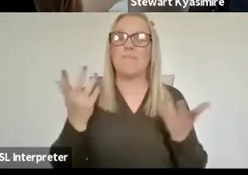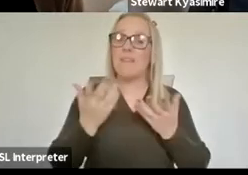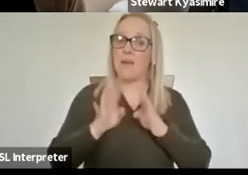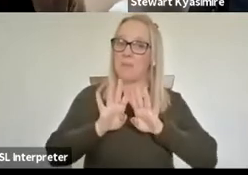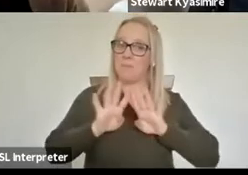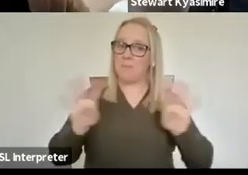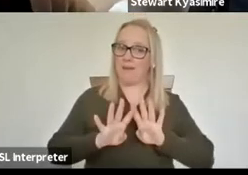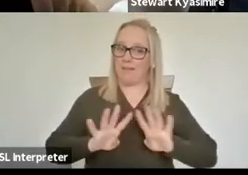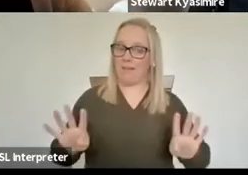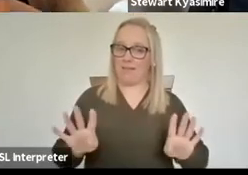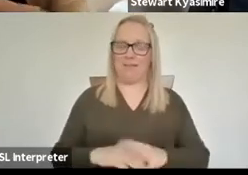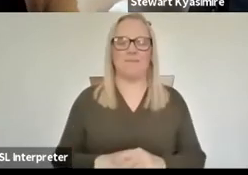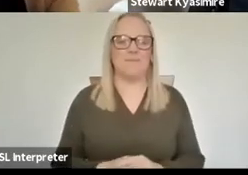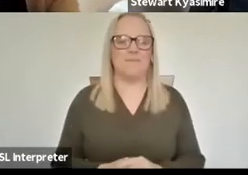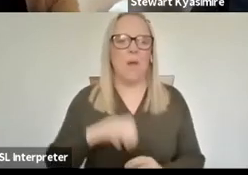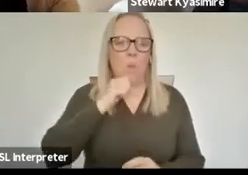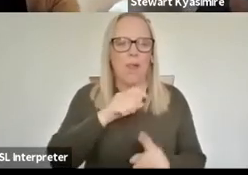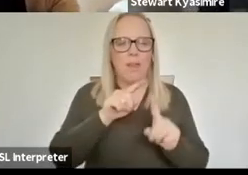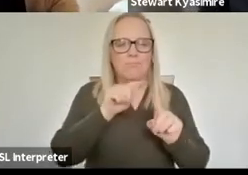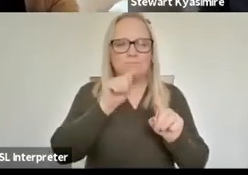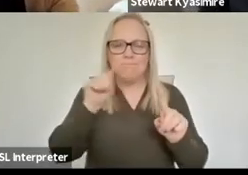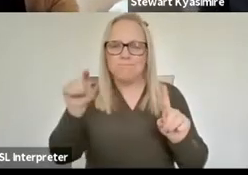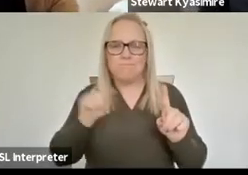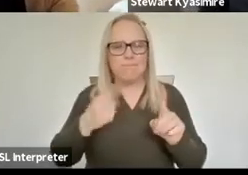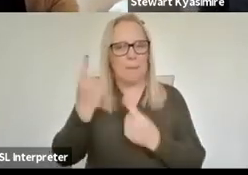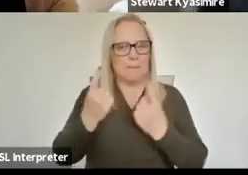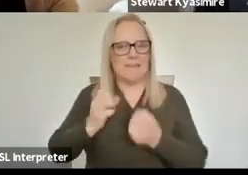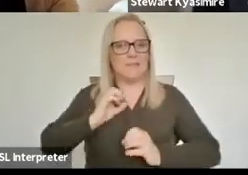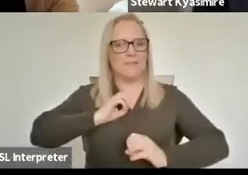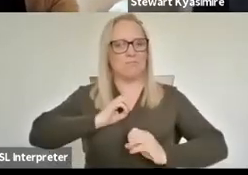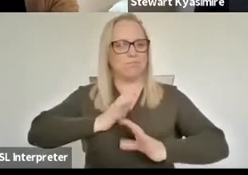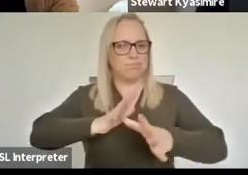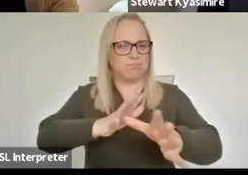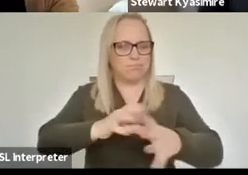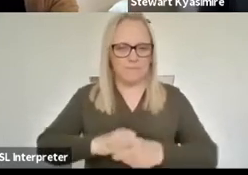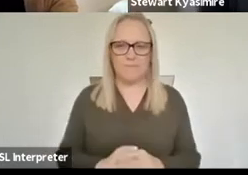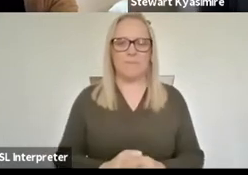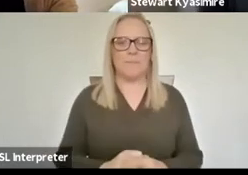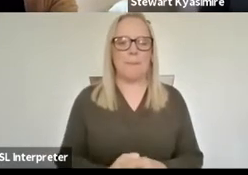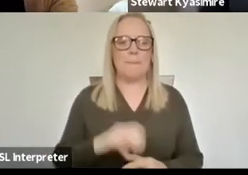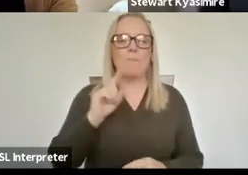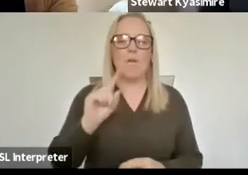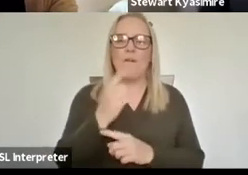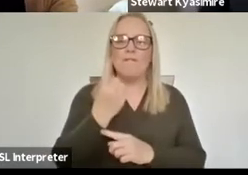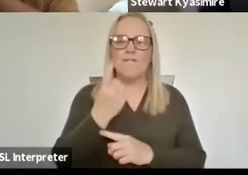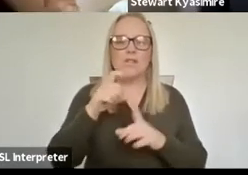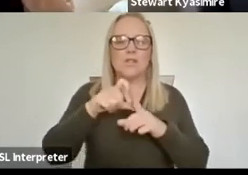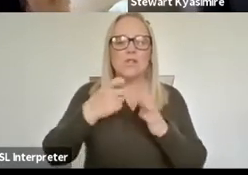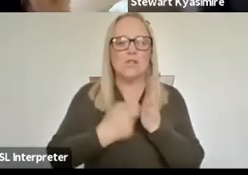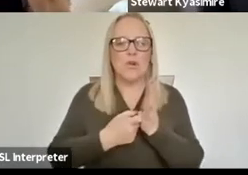for this evening. I'm going to ask each to say a few words about themselves. So without further ado Dr. Guy Cools,